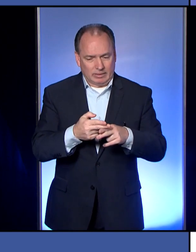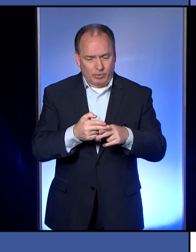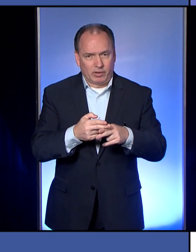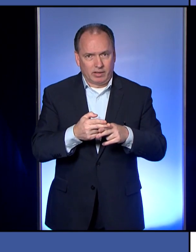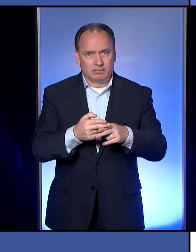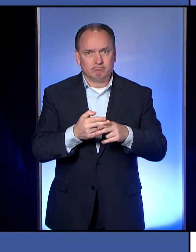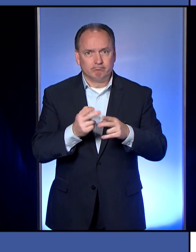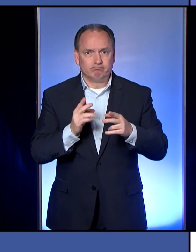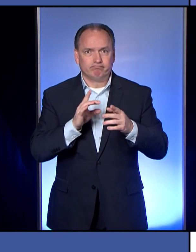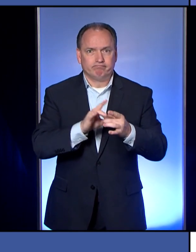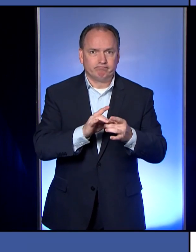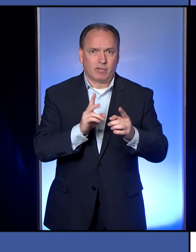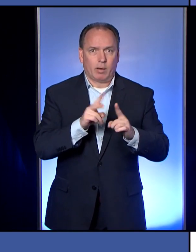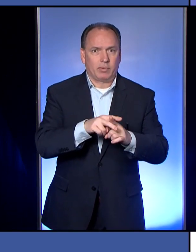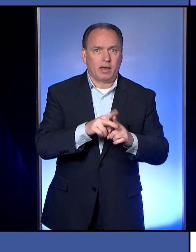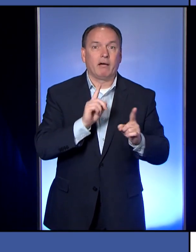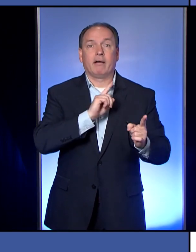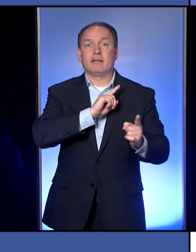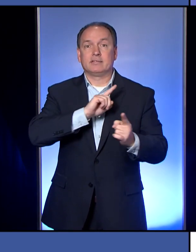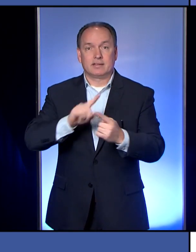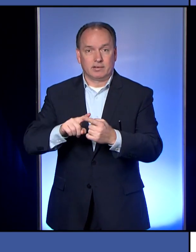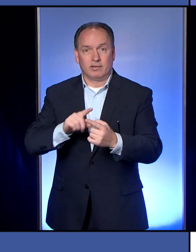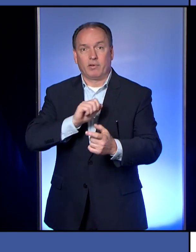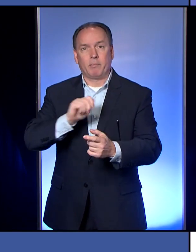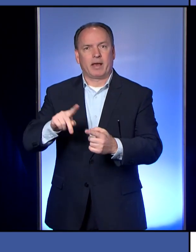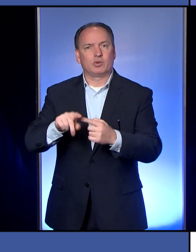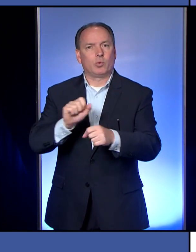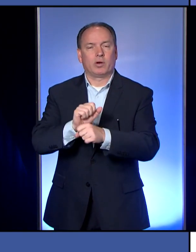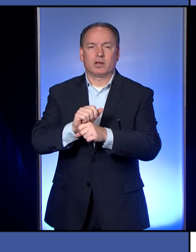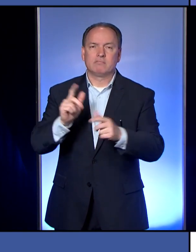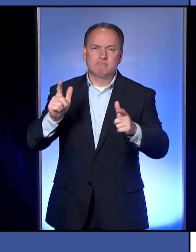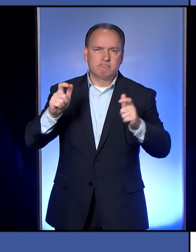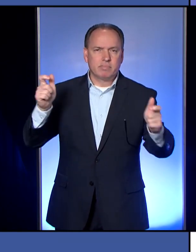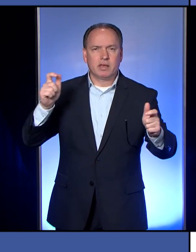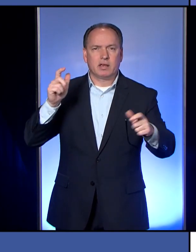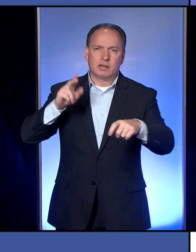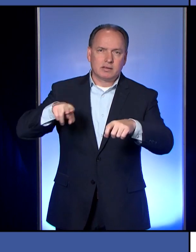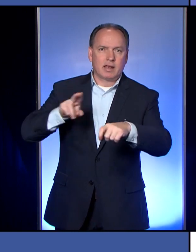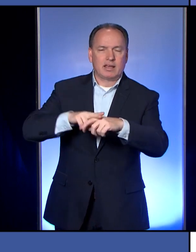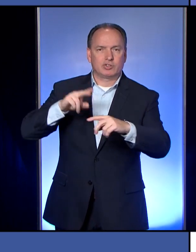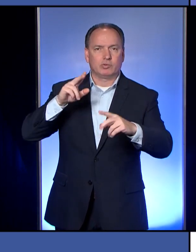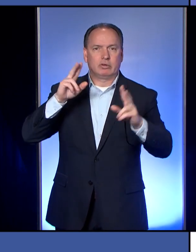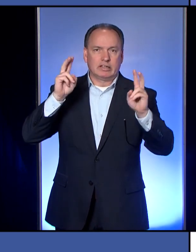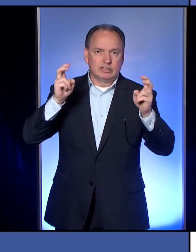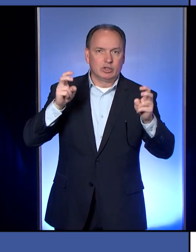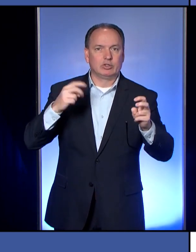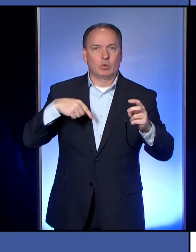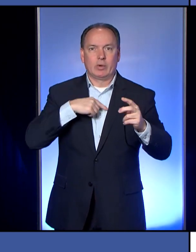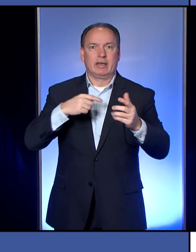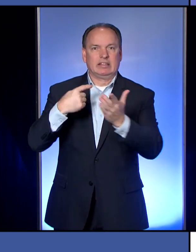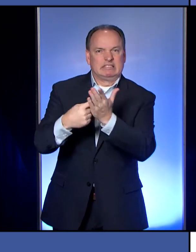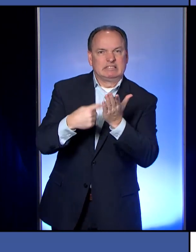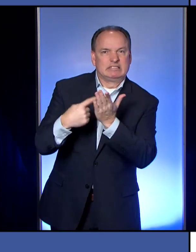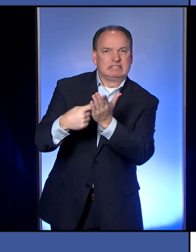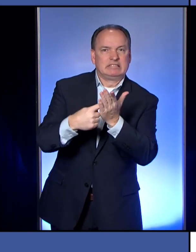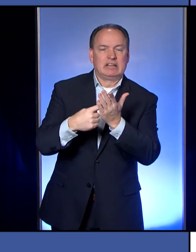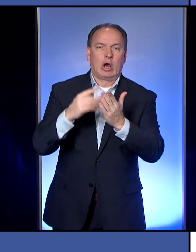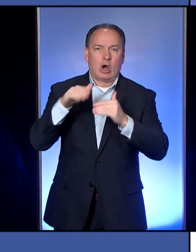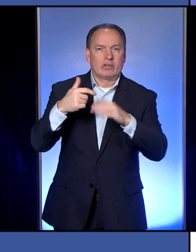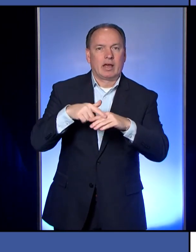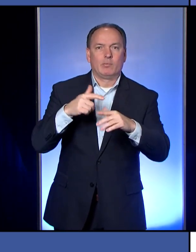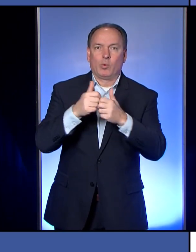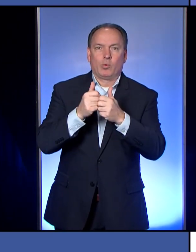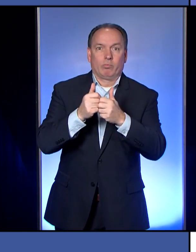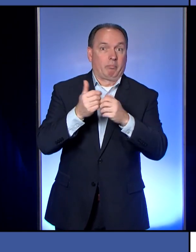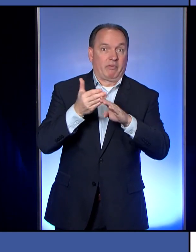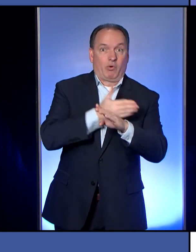get back to work. These are huge issues, national issues, of course, that we debate all the time outside of this pandemic. But we